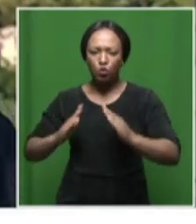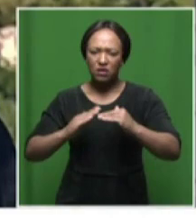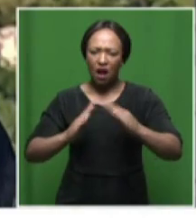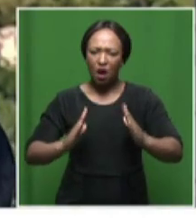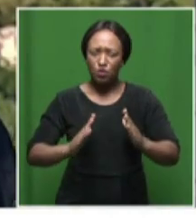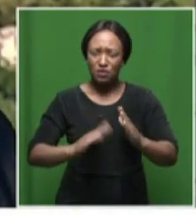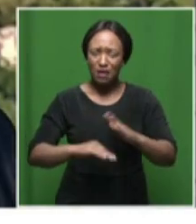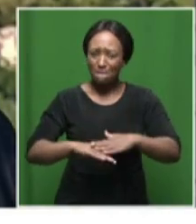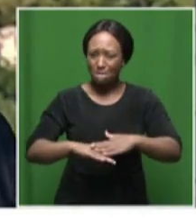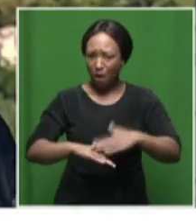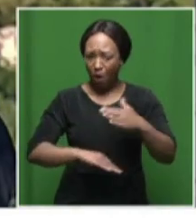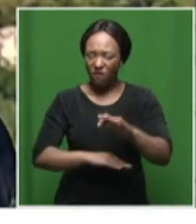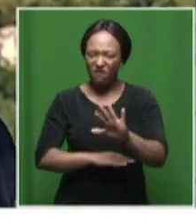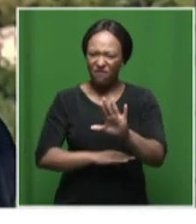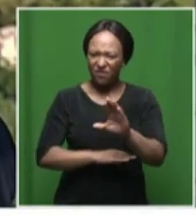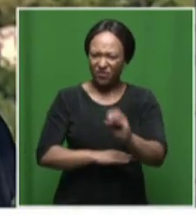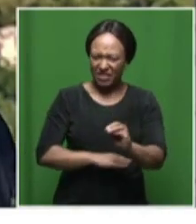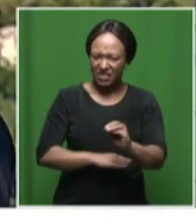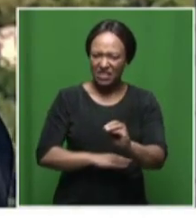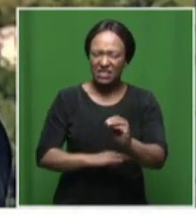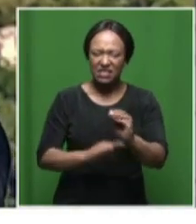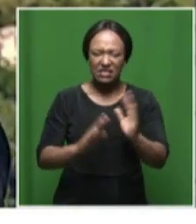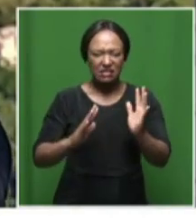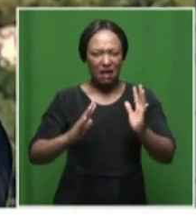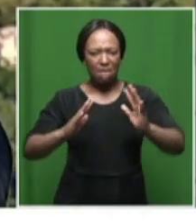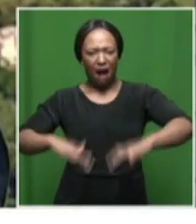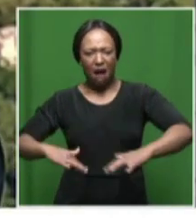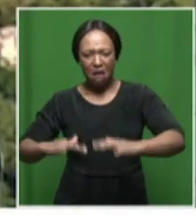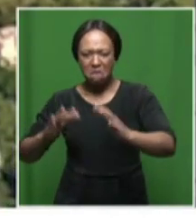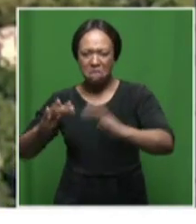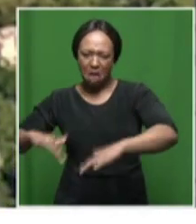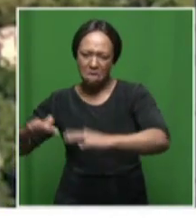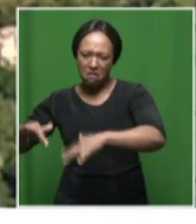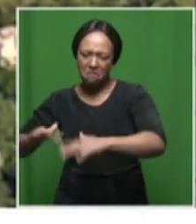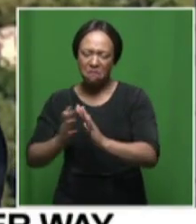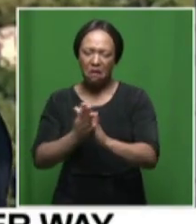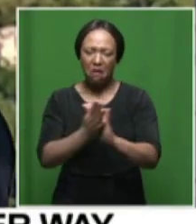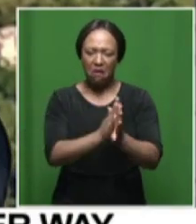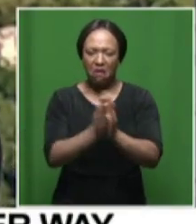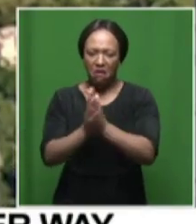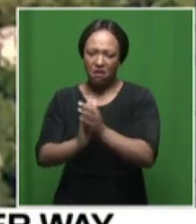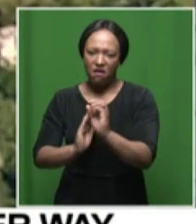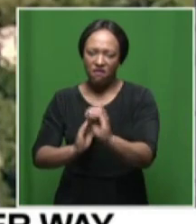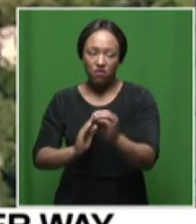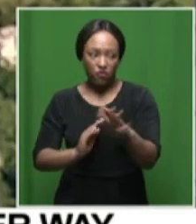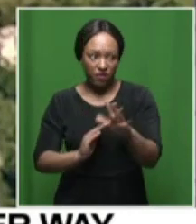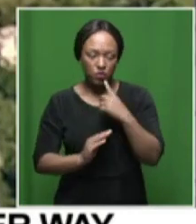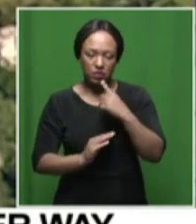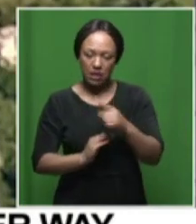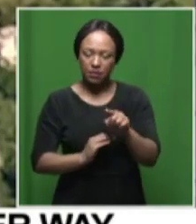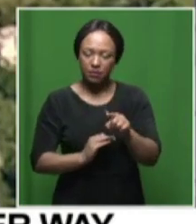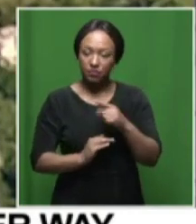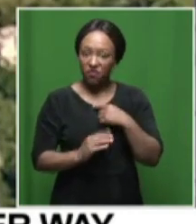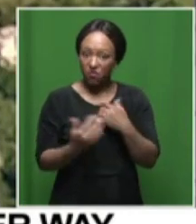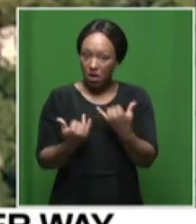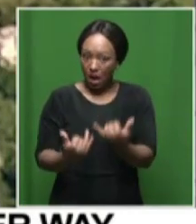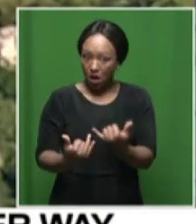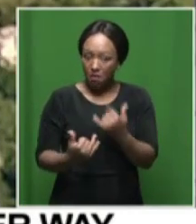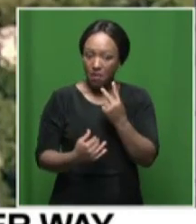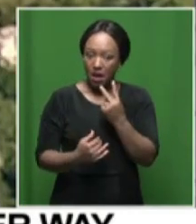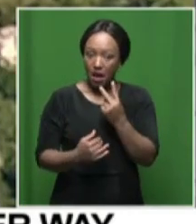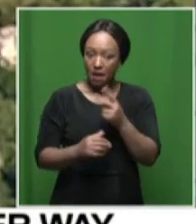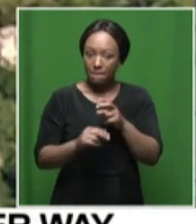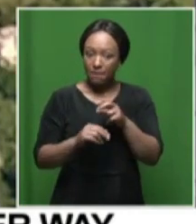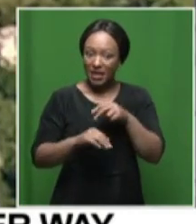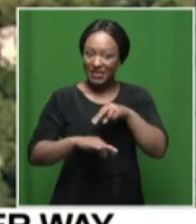have perished they've been washed away through these devastations and as you can see have you pointed out in fact as you can see from where i'm sitting there is a